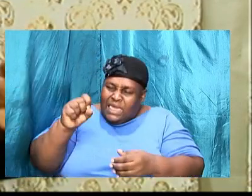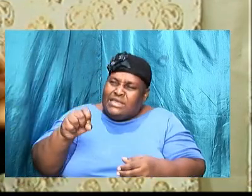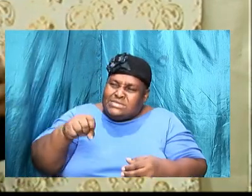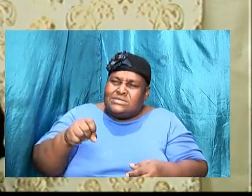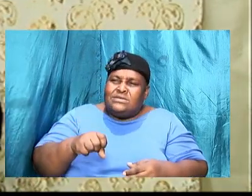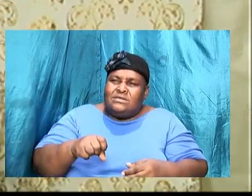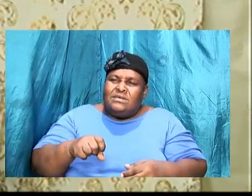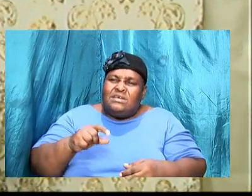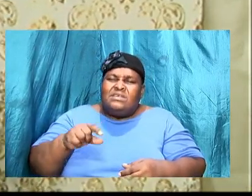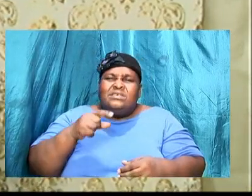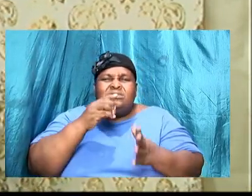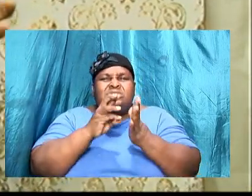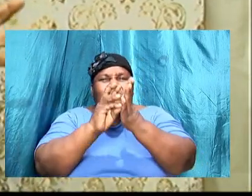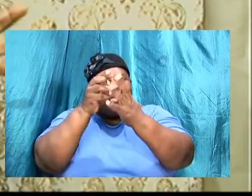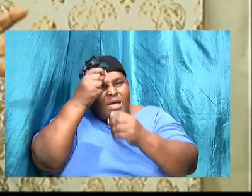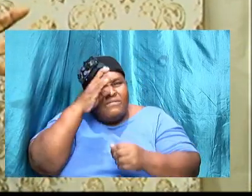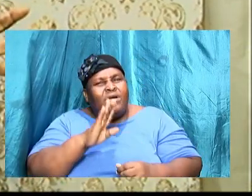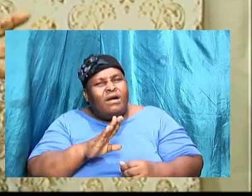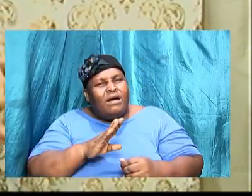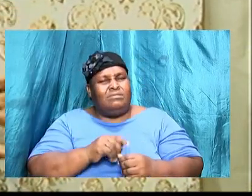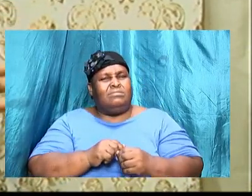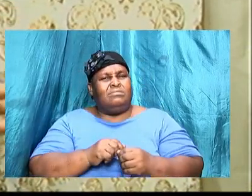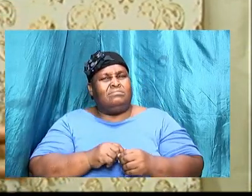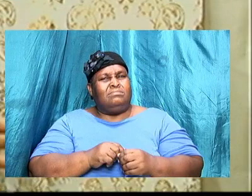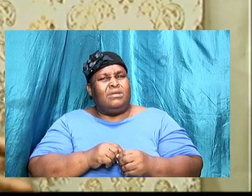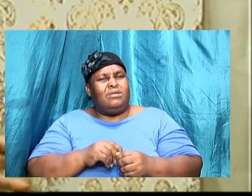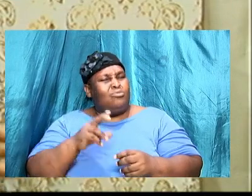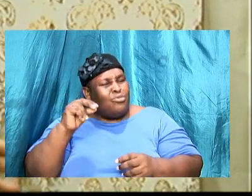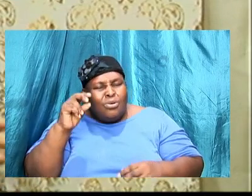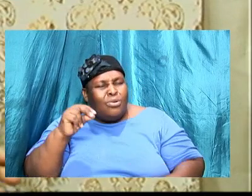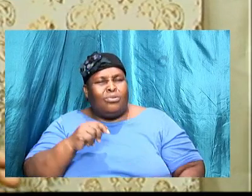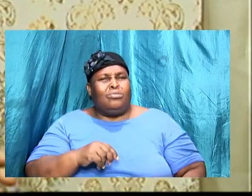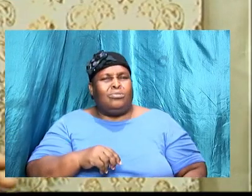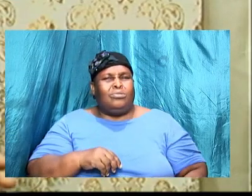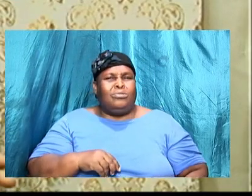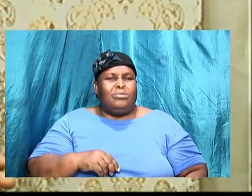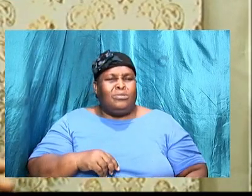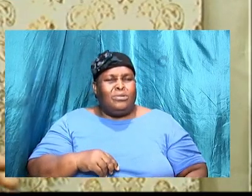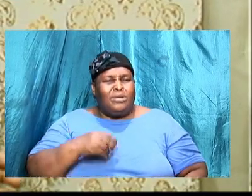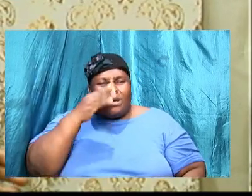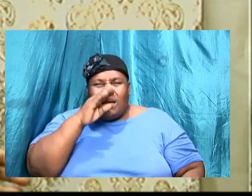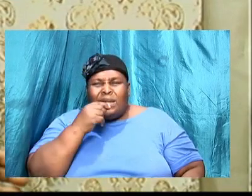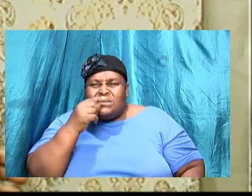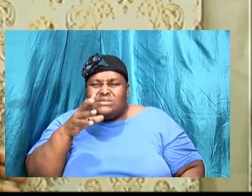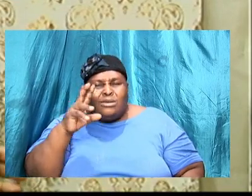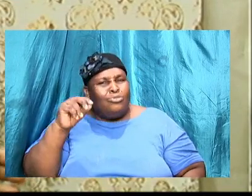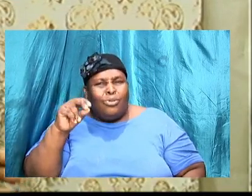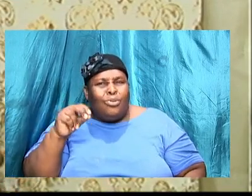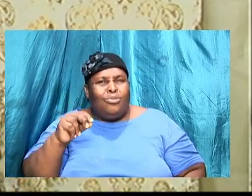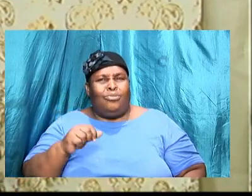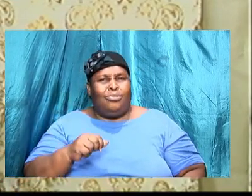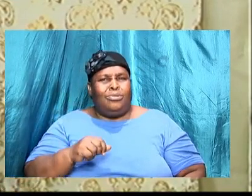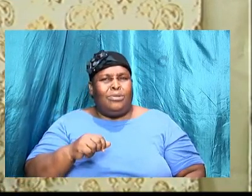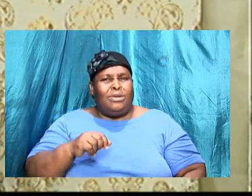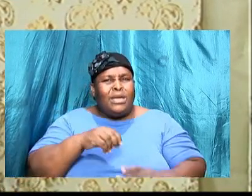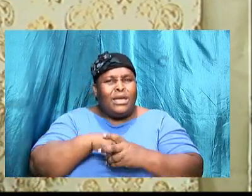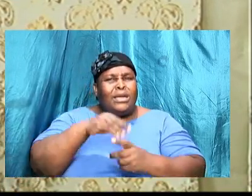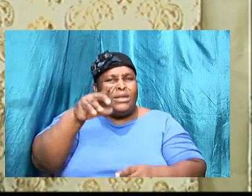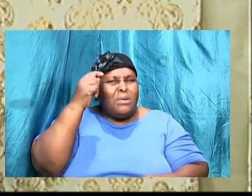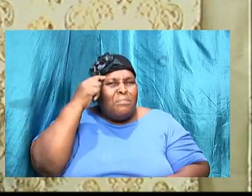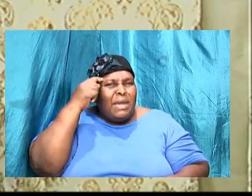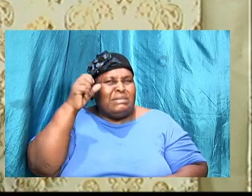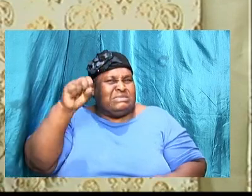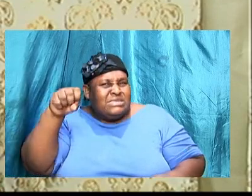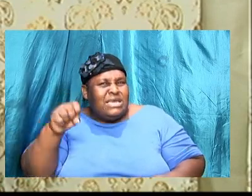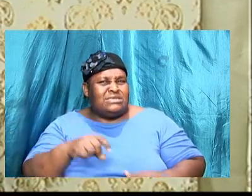everything there and build up your hope so much till when God is saying no in your mind it is yes when